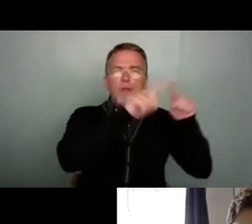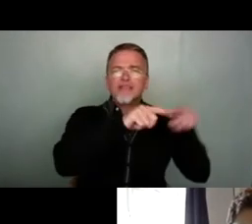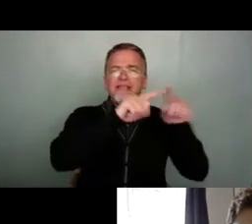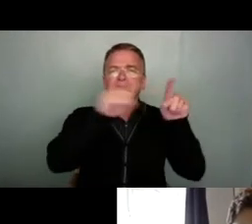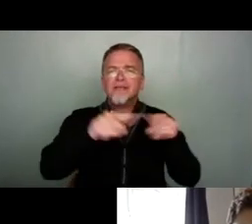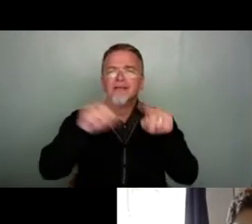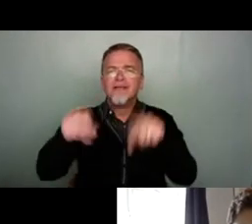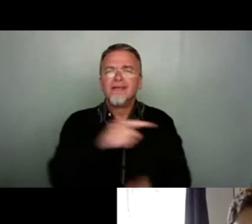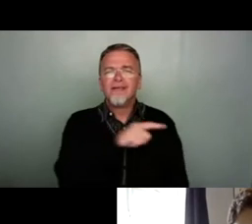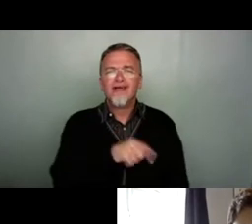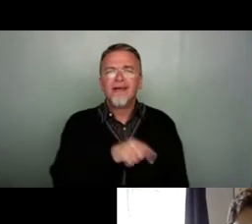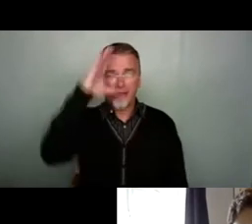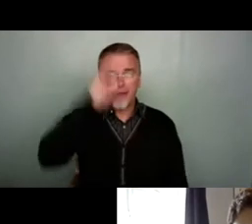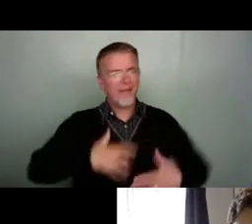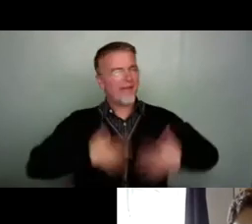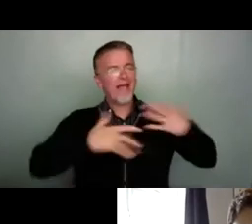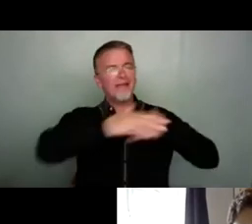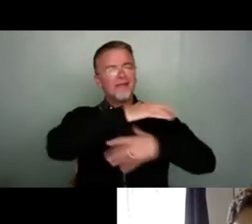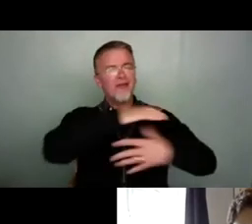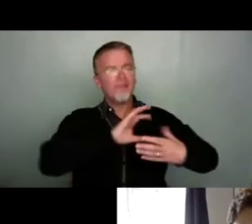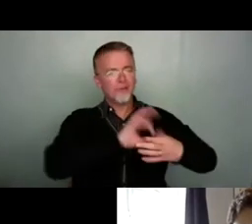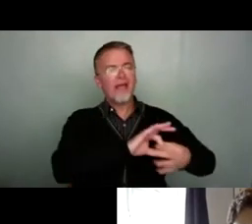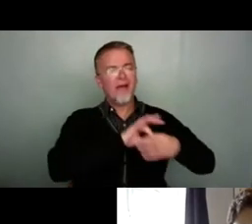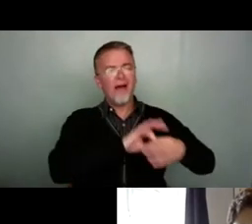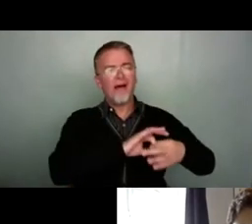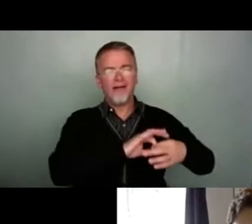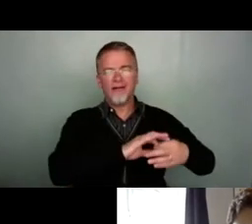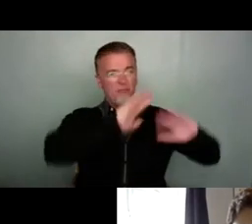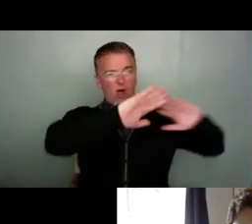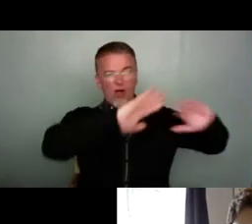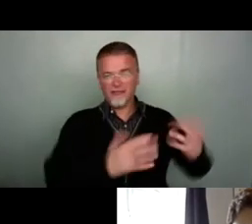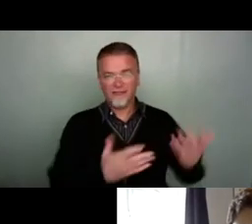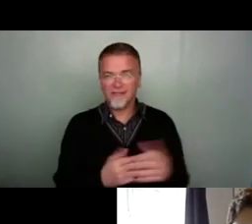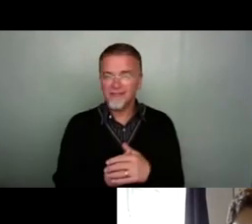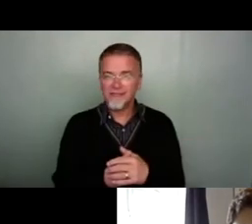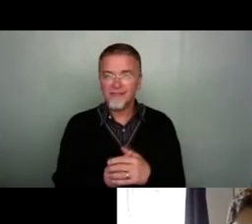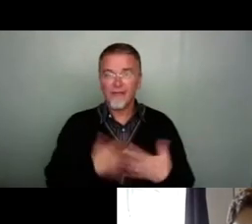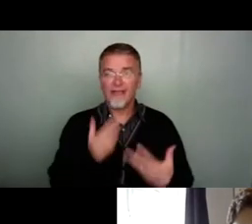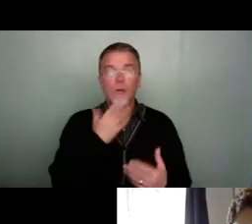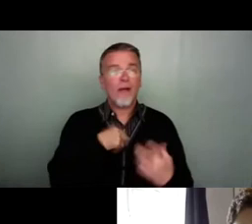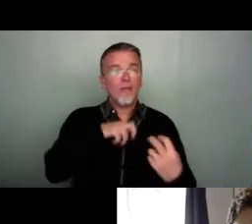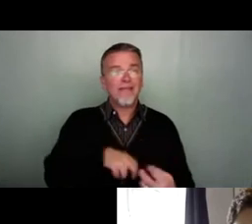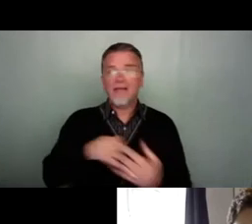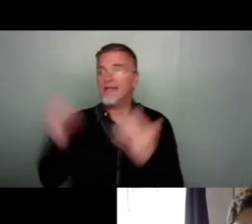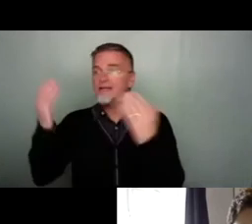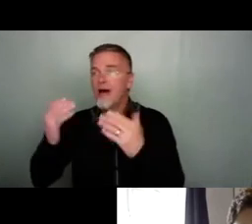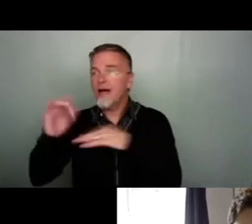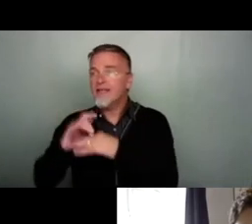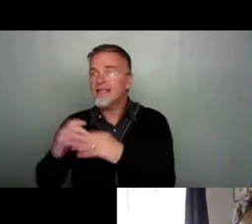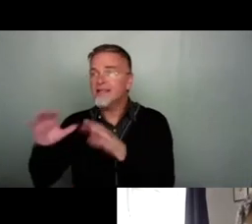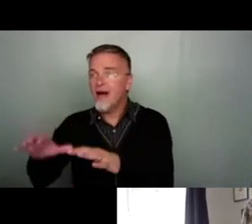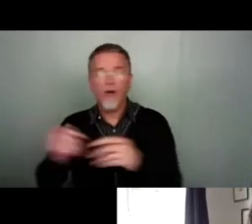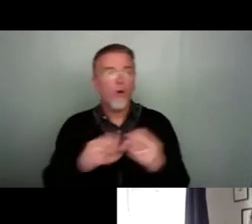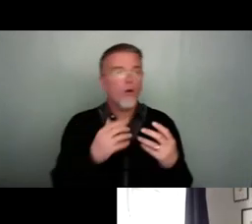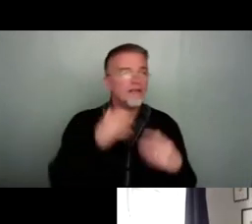almost just remember that sense of togetherness that we, that, that we feel when we're sat in a darkened theatre or in a sweaty